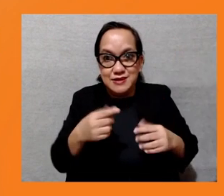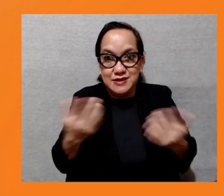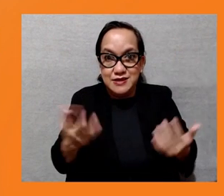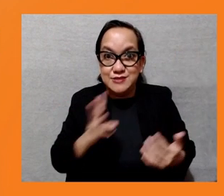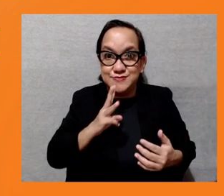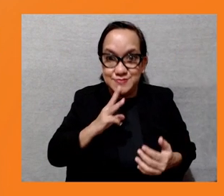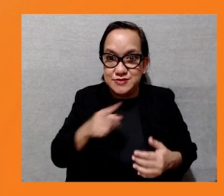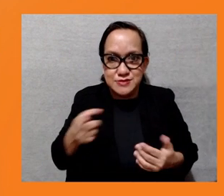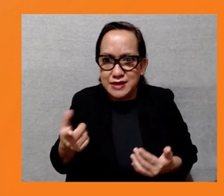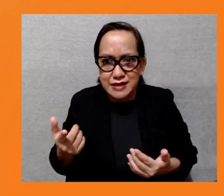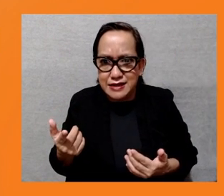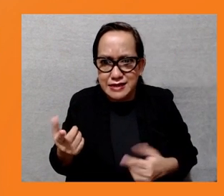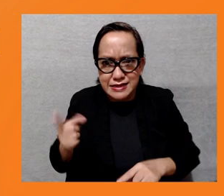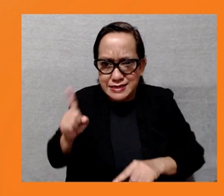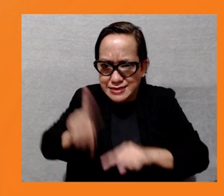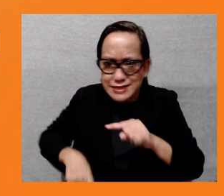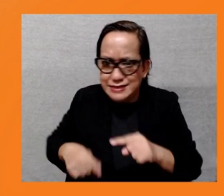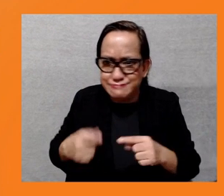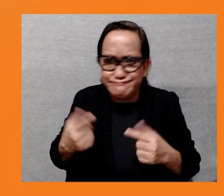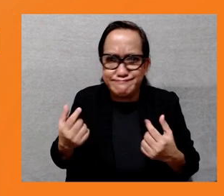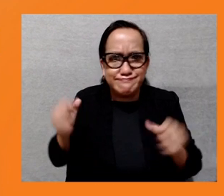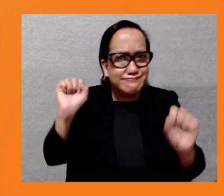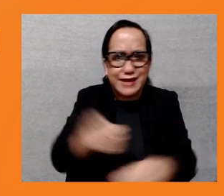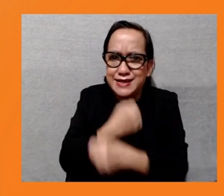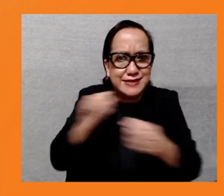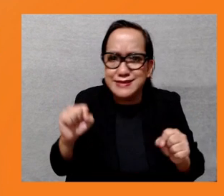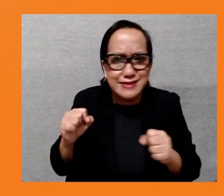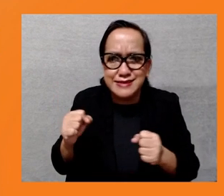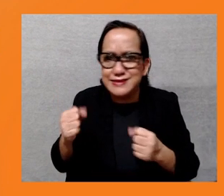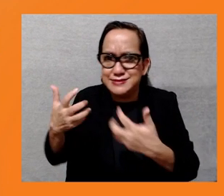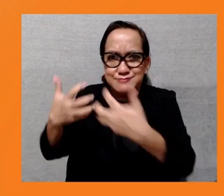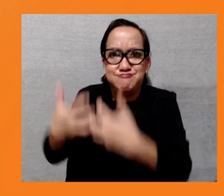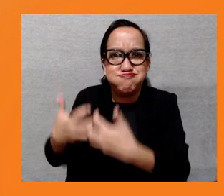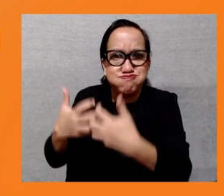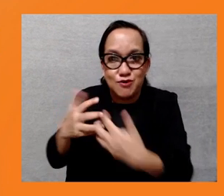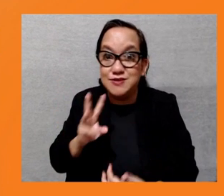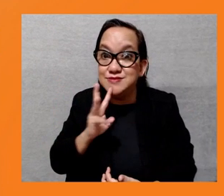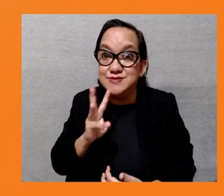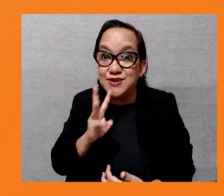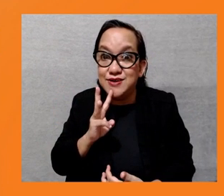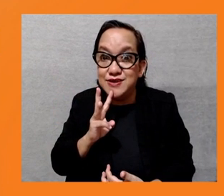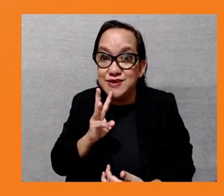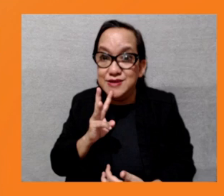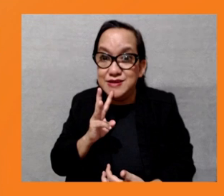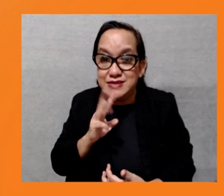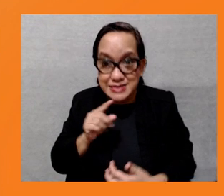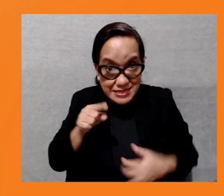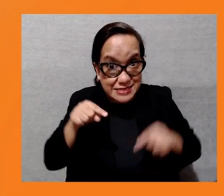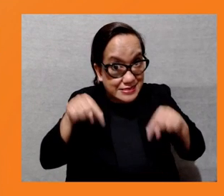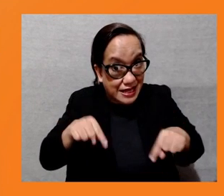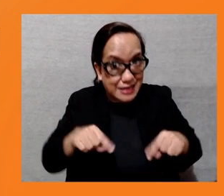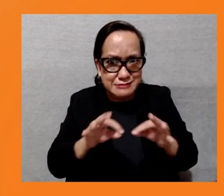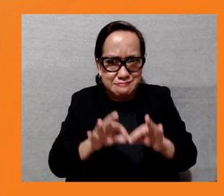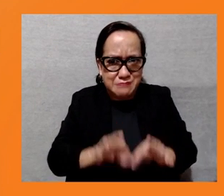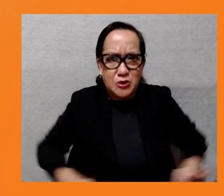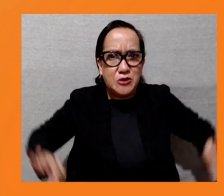it identified that the single most important concern in the said review is the fact that fisher folk were